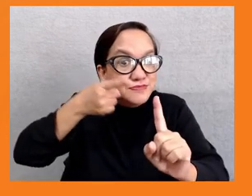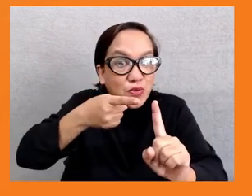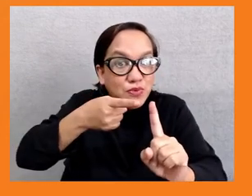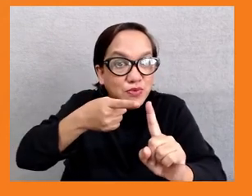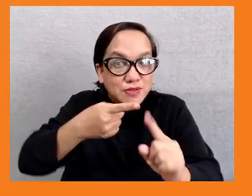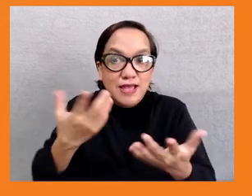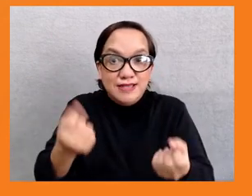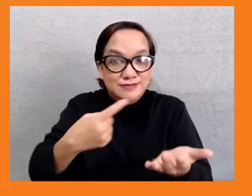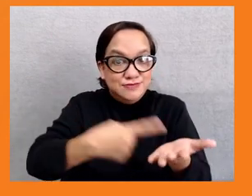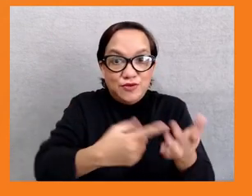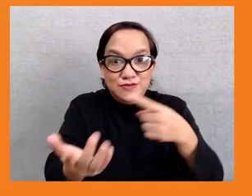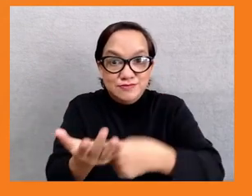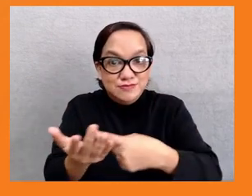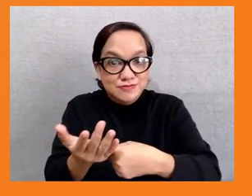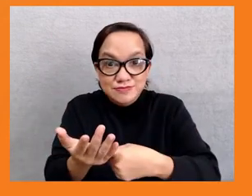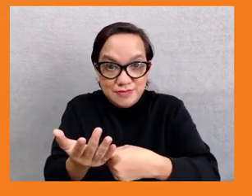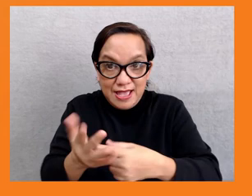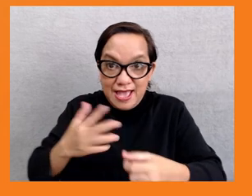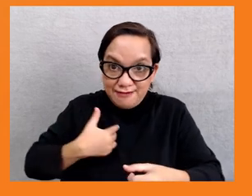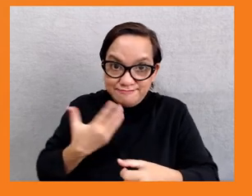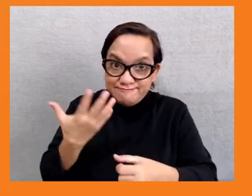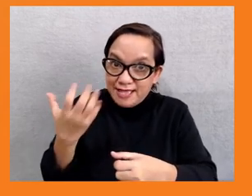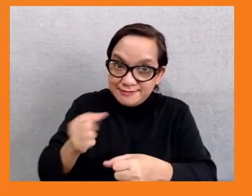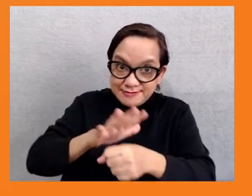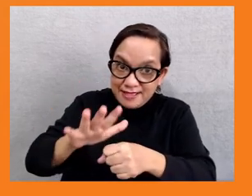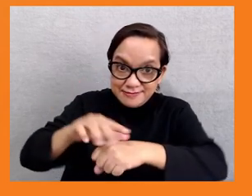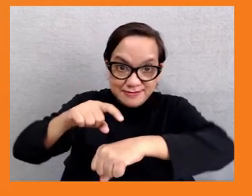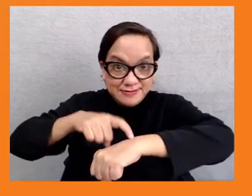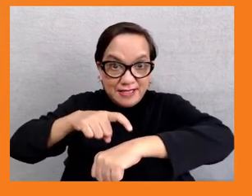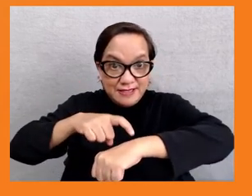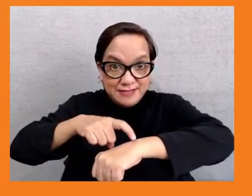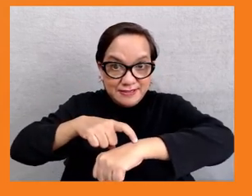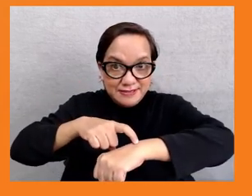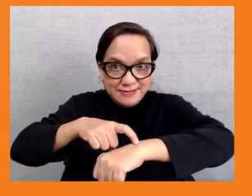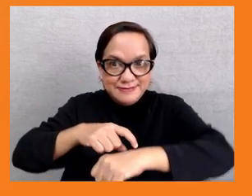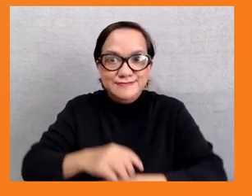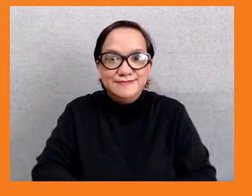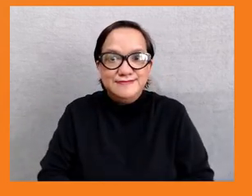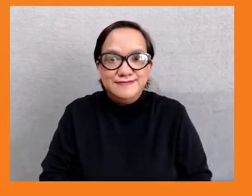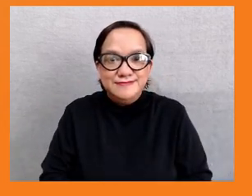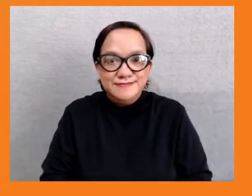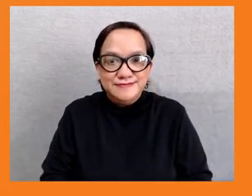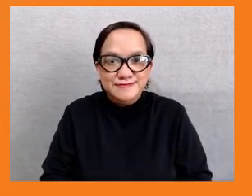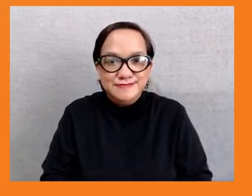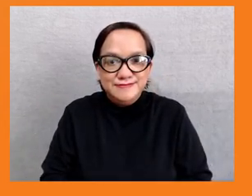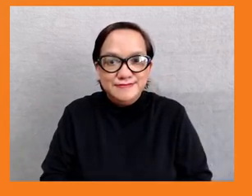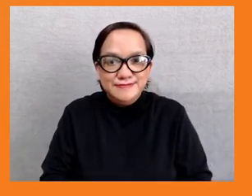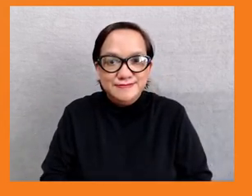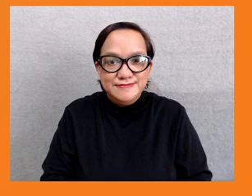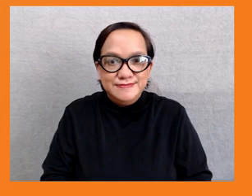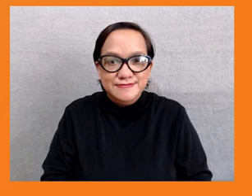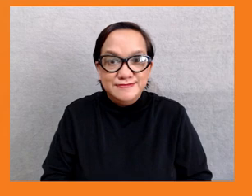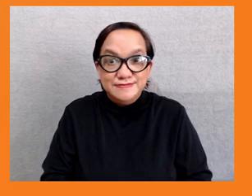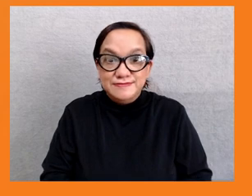take a brief look at it at the end. Coming back to the topic today, some of the key government